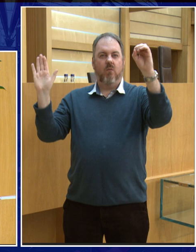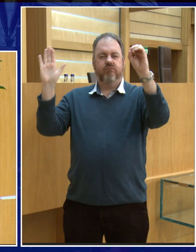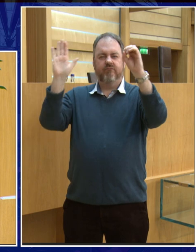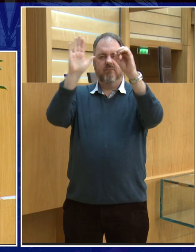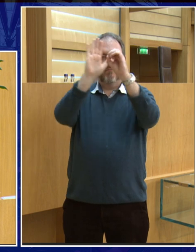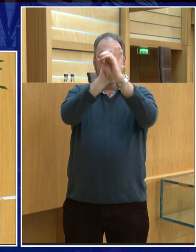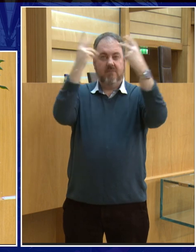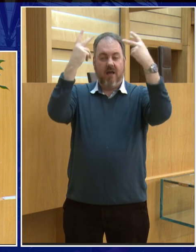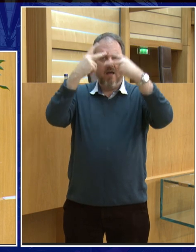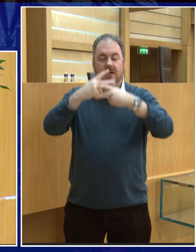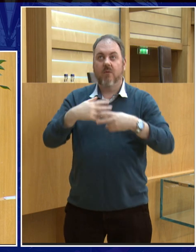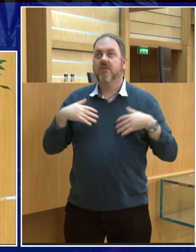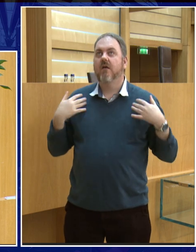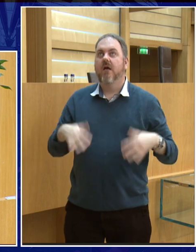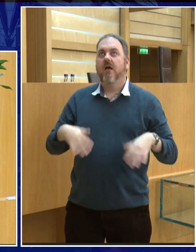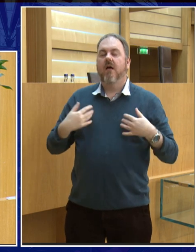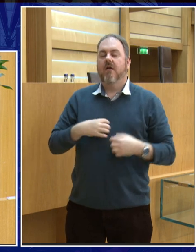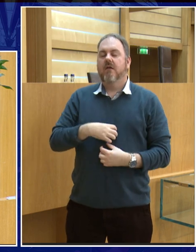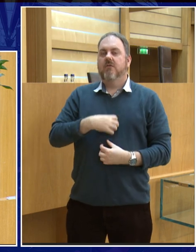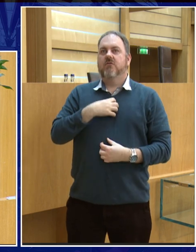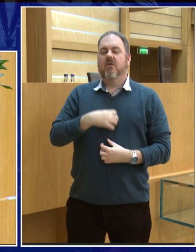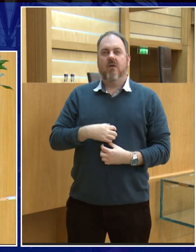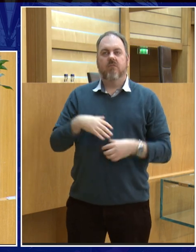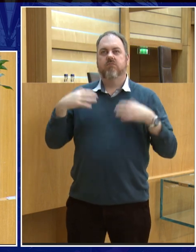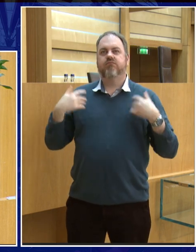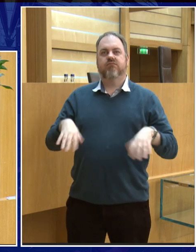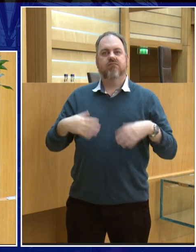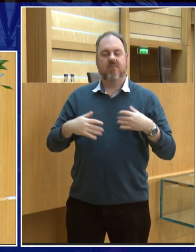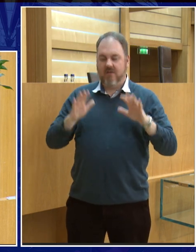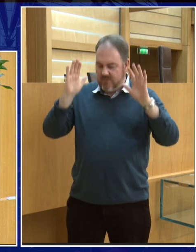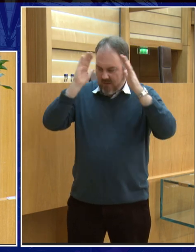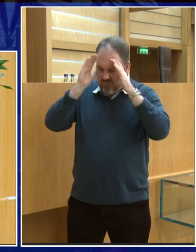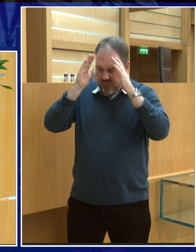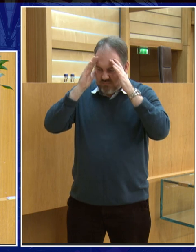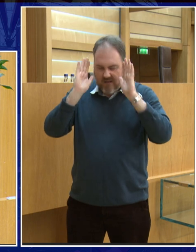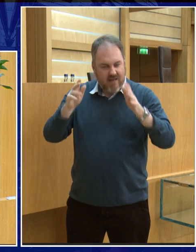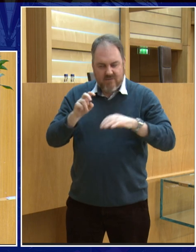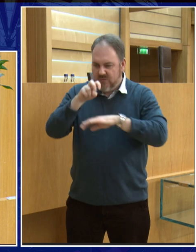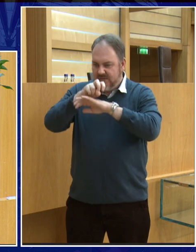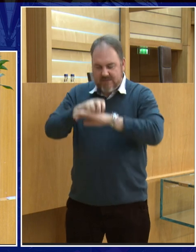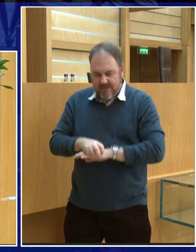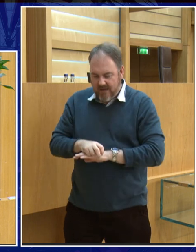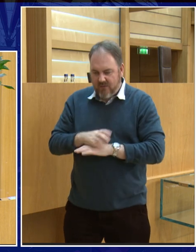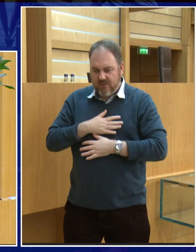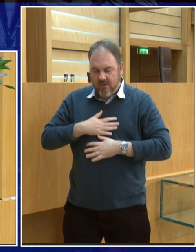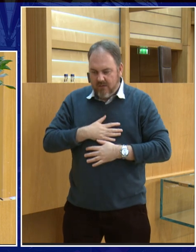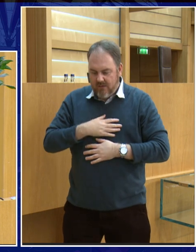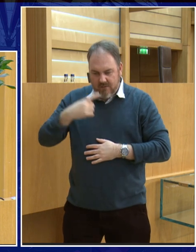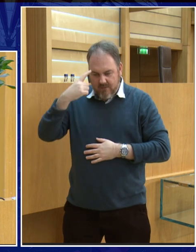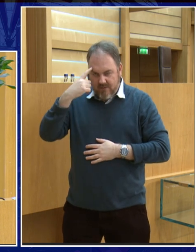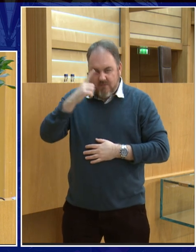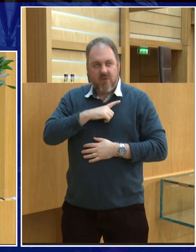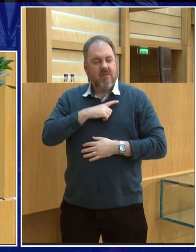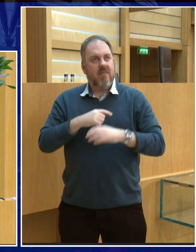I saw a total solar eclipse, I had to sit down afterwards, because I was so blown away, and my mind was like, whoa, that was amazing. Because what you see is the Sun